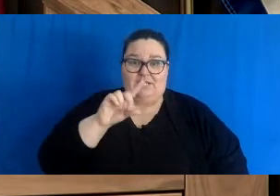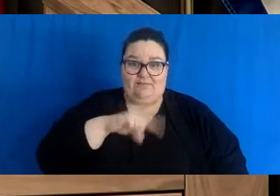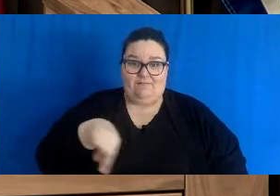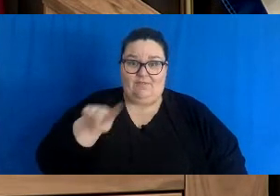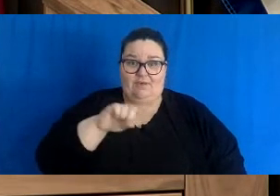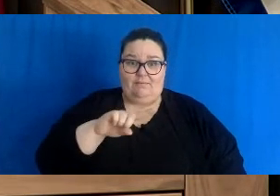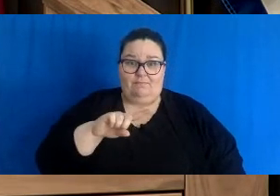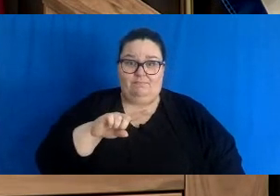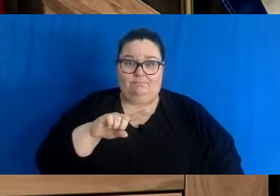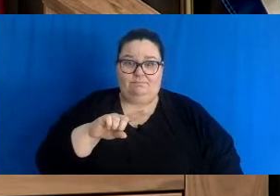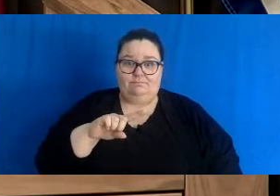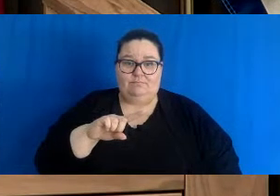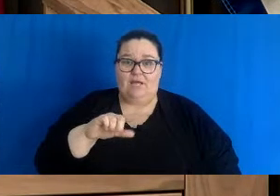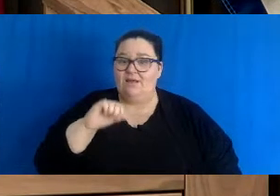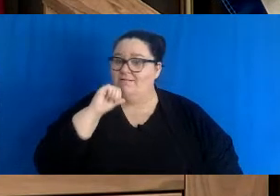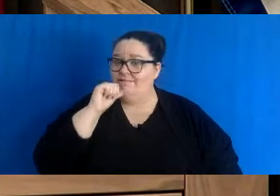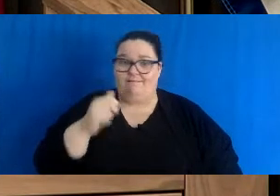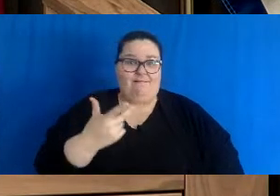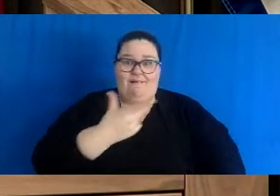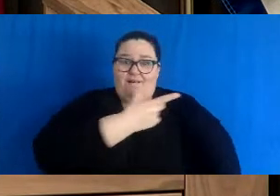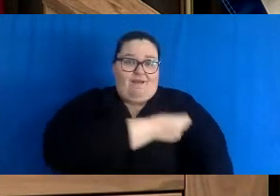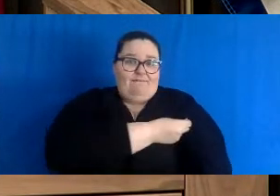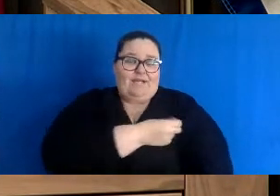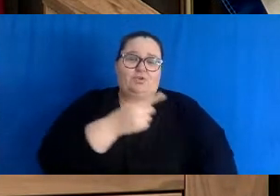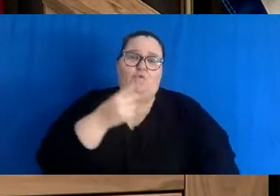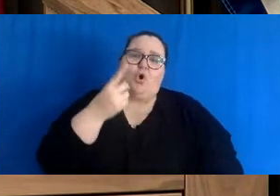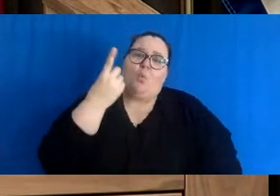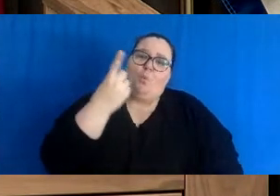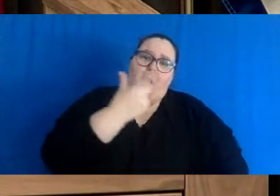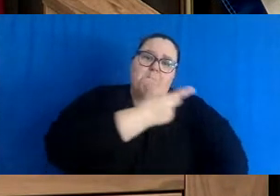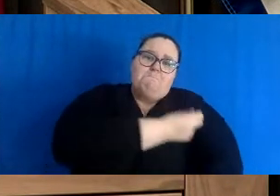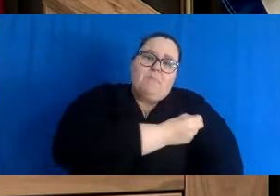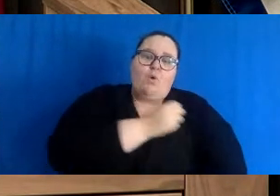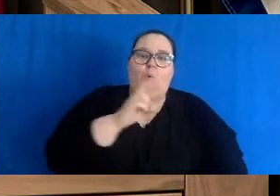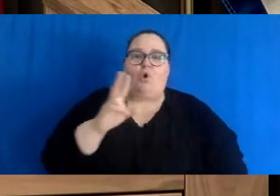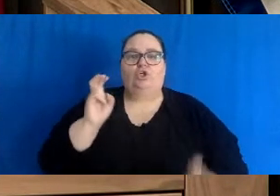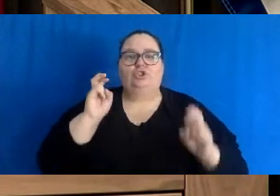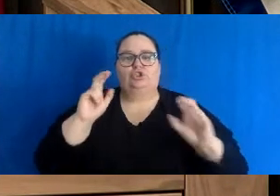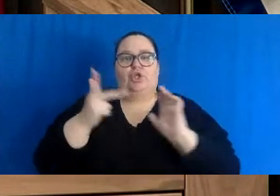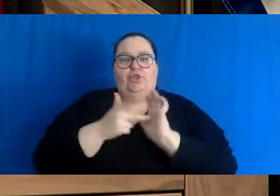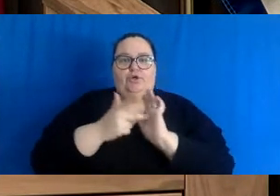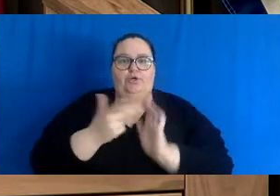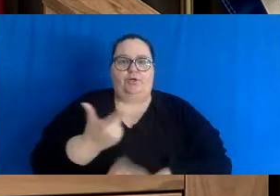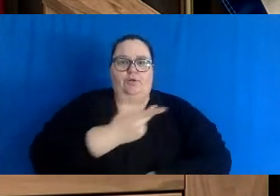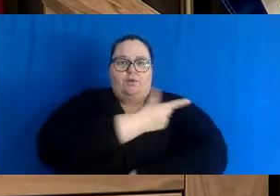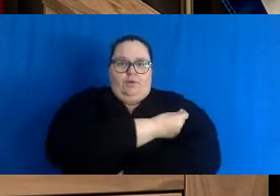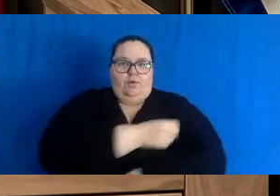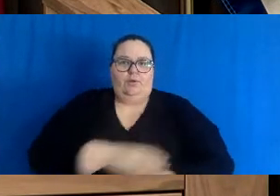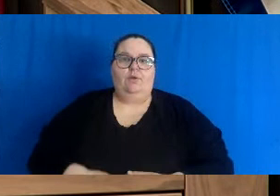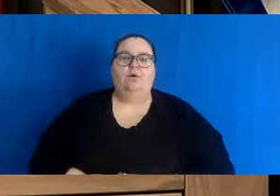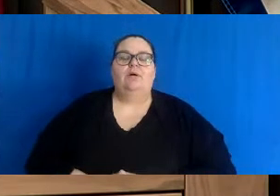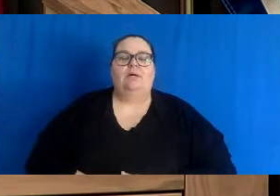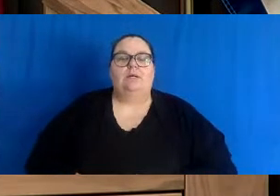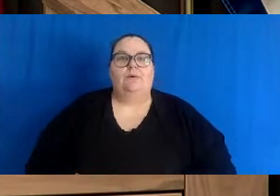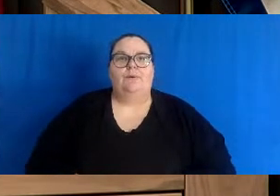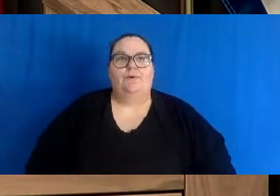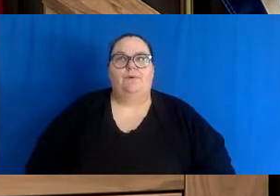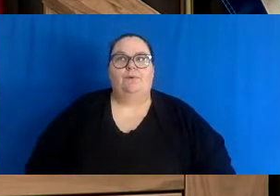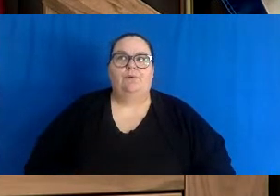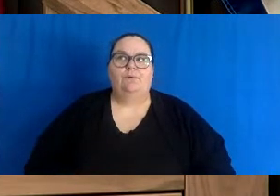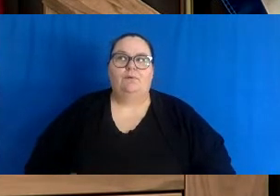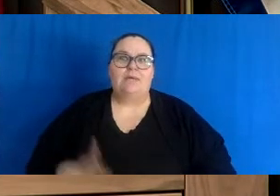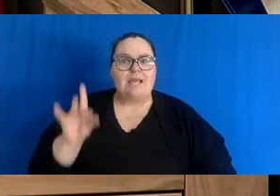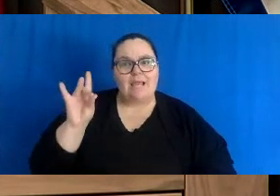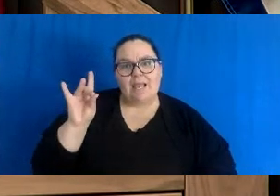been unvaccinated, partially vaccinated, or behind in their booster shot. So almost 80% or 23